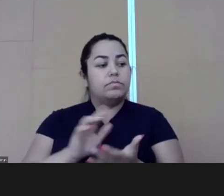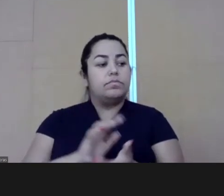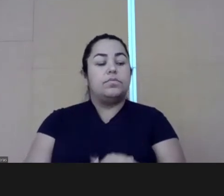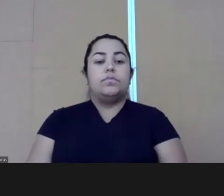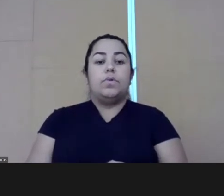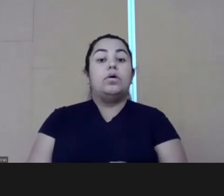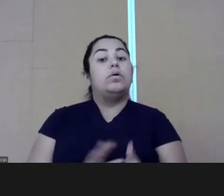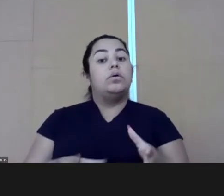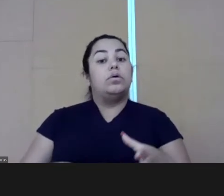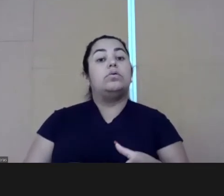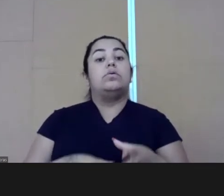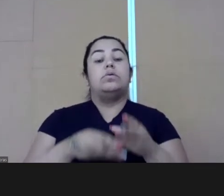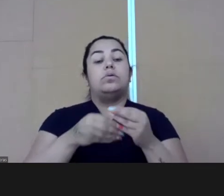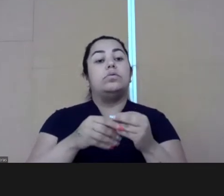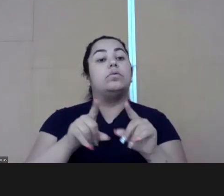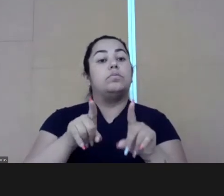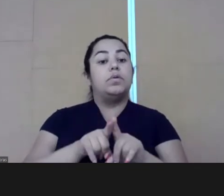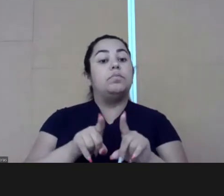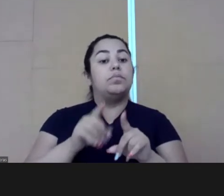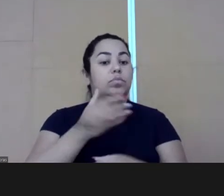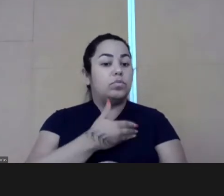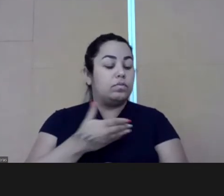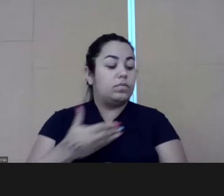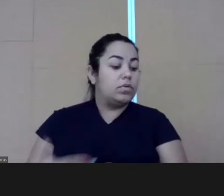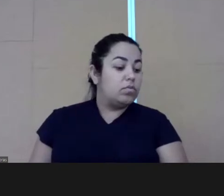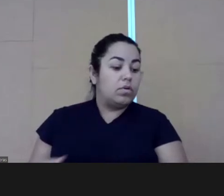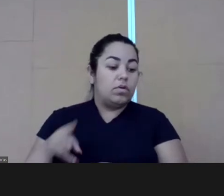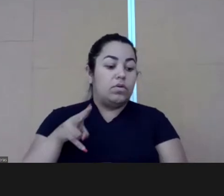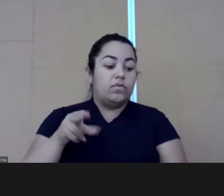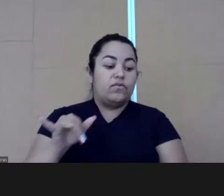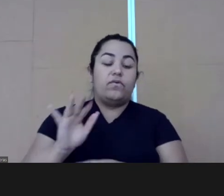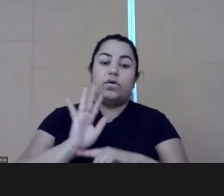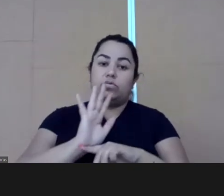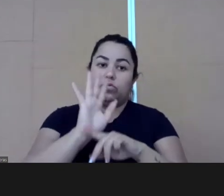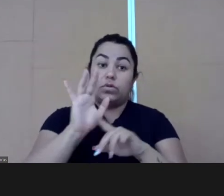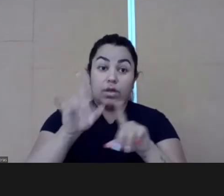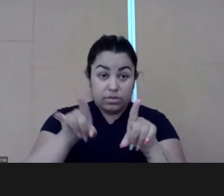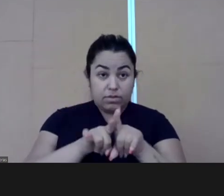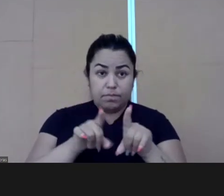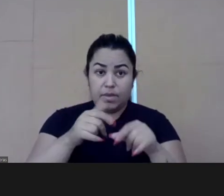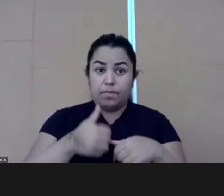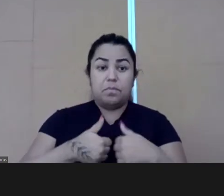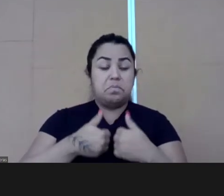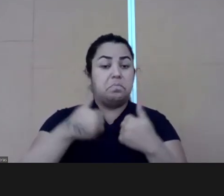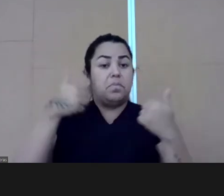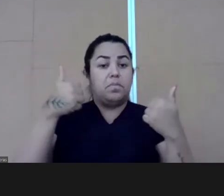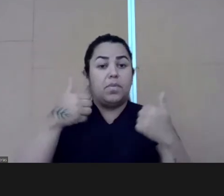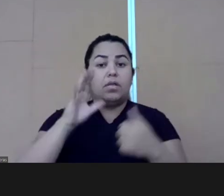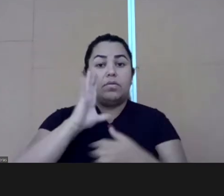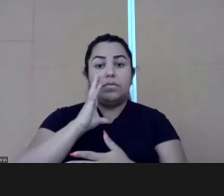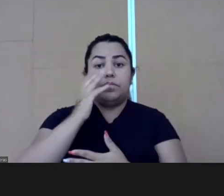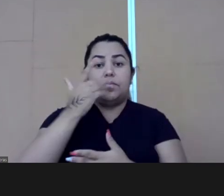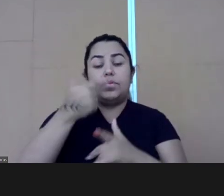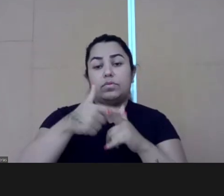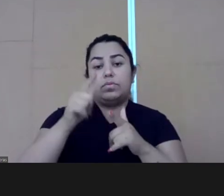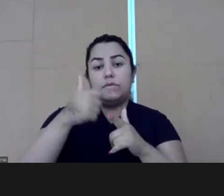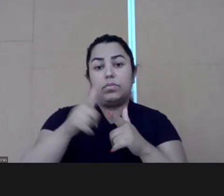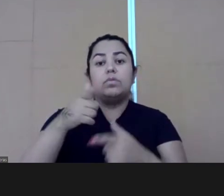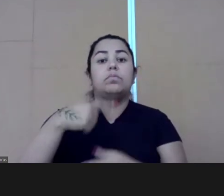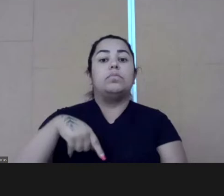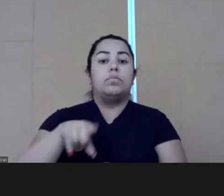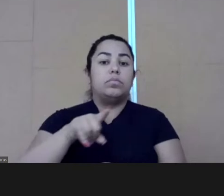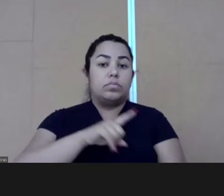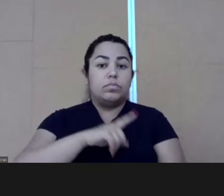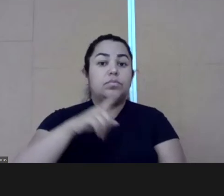more equity and inclusion diversity to the government, because this will help us to address better the solutions for the